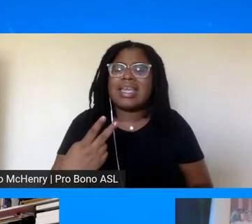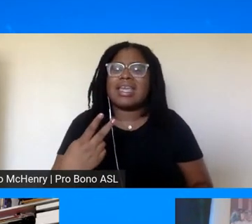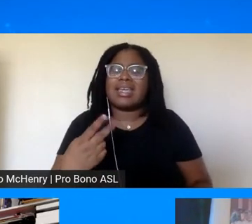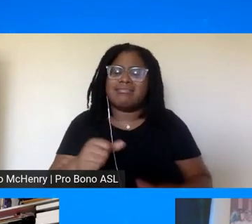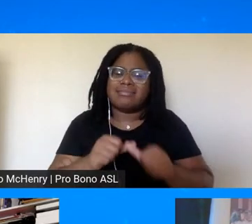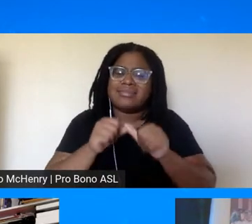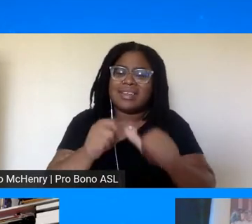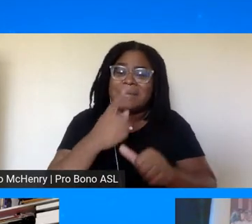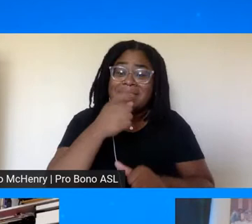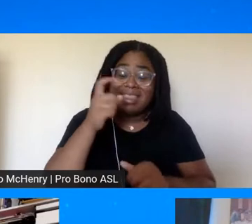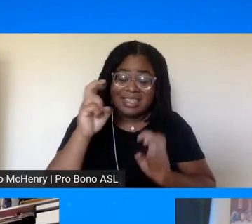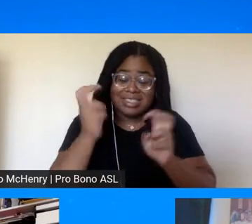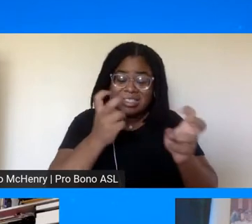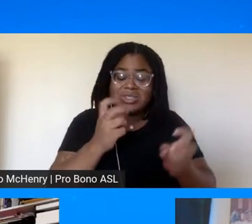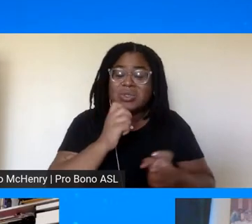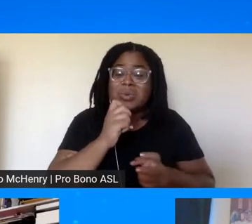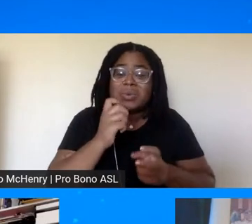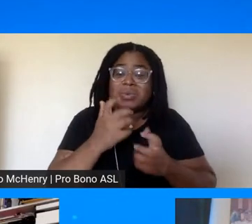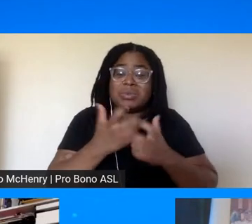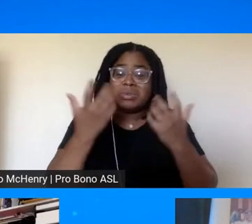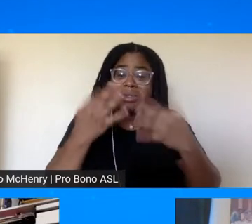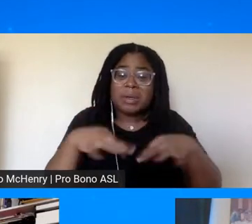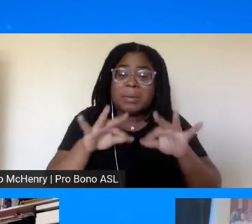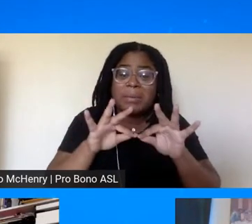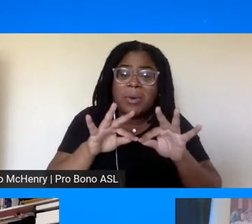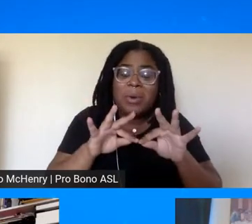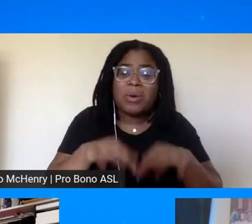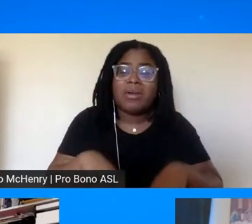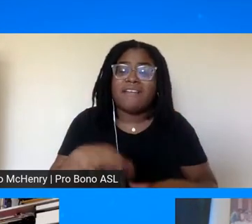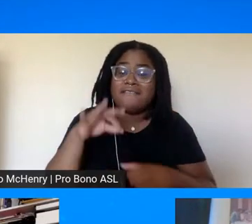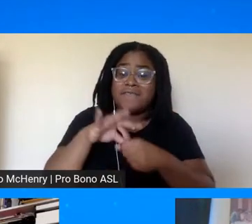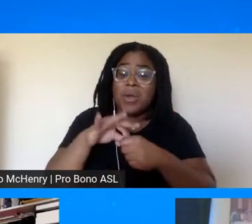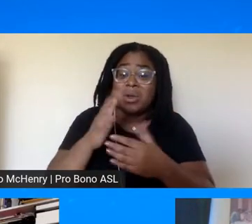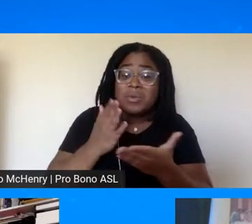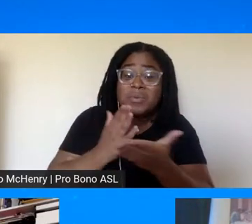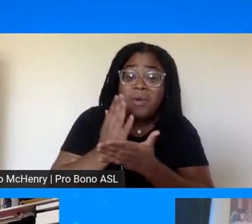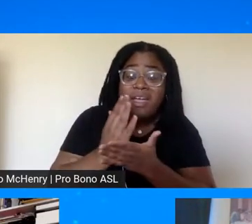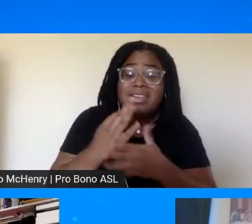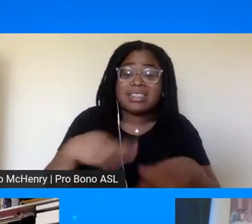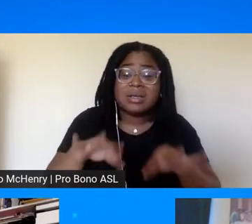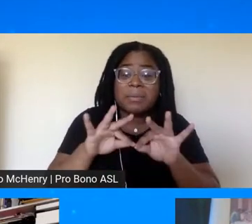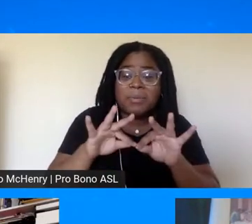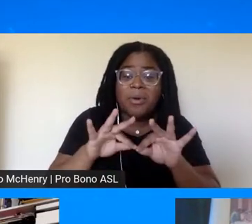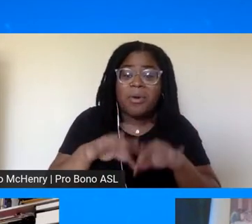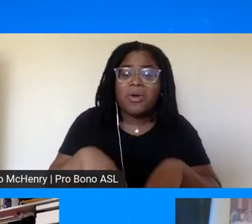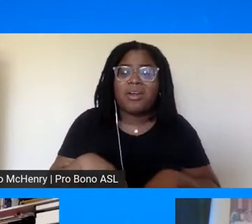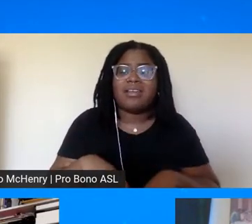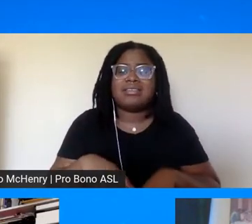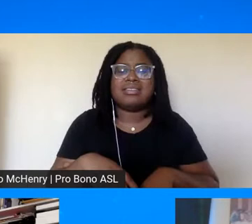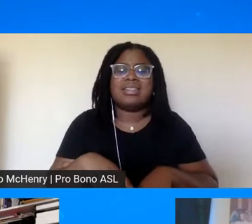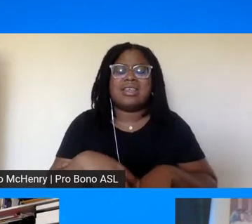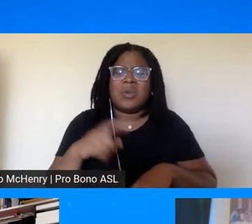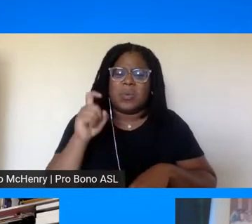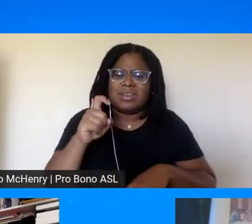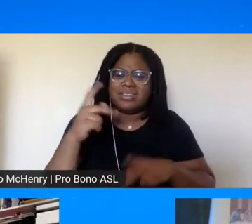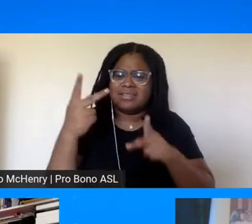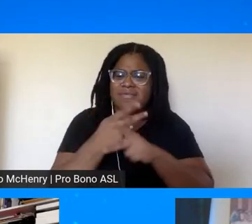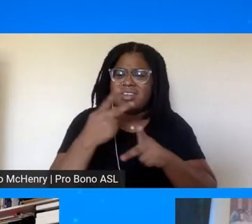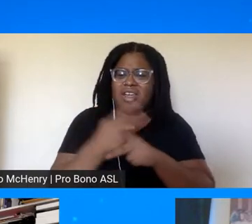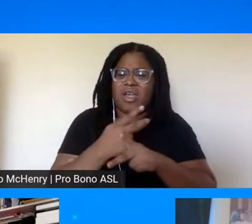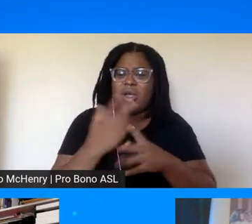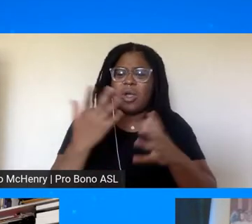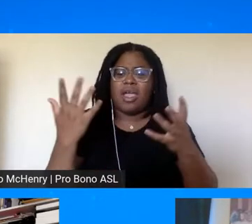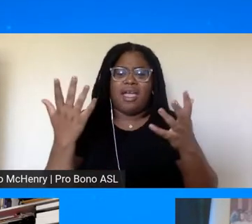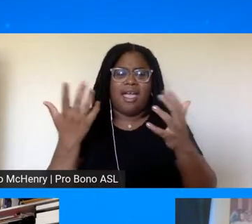issue is too critical you know the issue of voting rights is too critical for us to have too many Black we've got to figure out how to